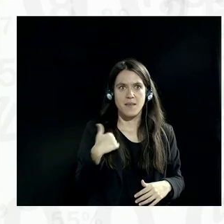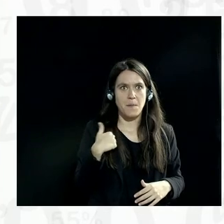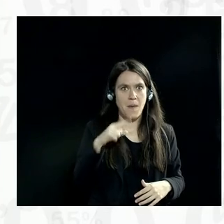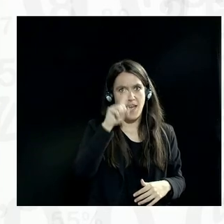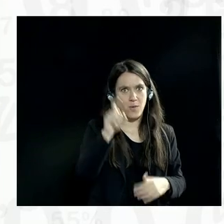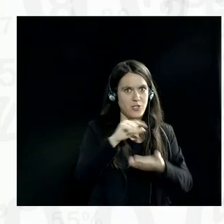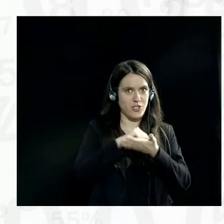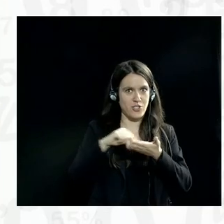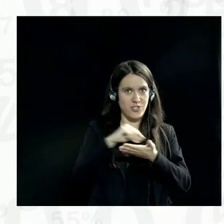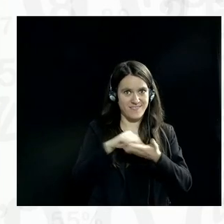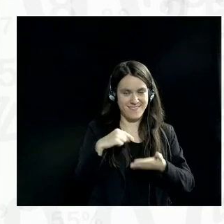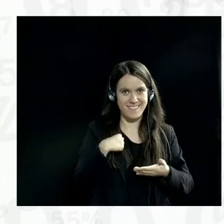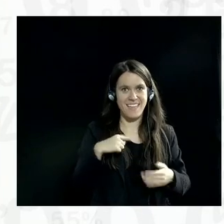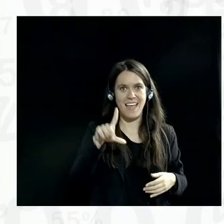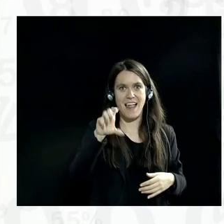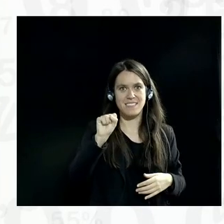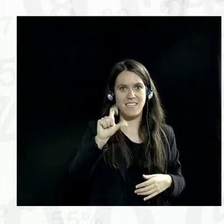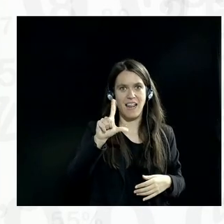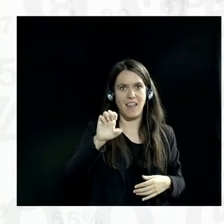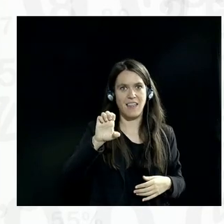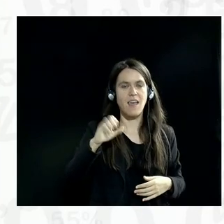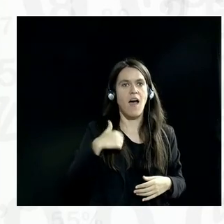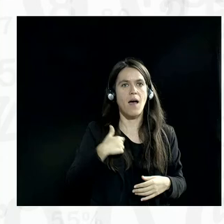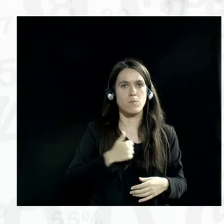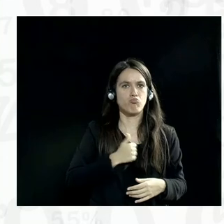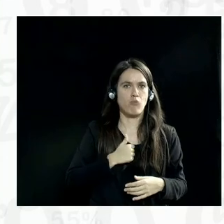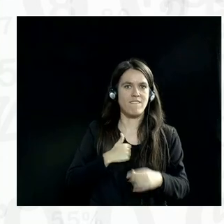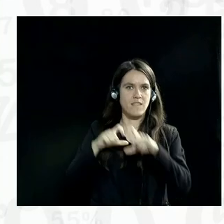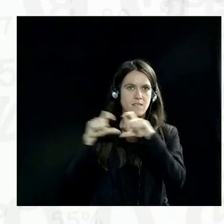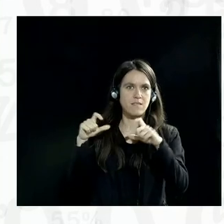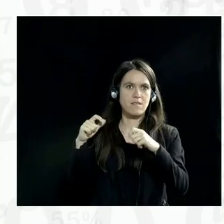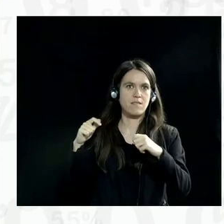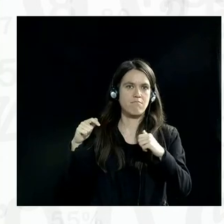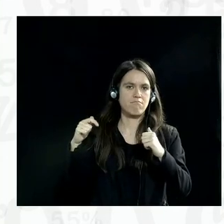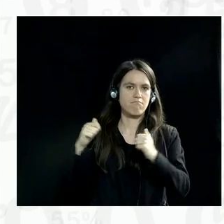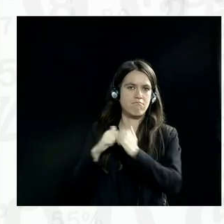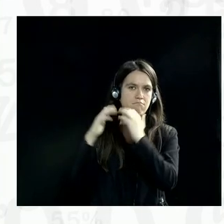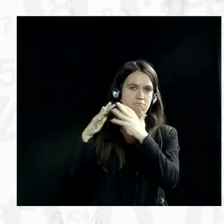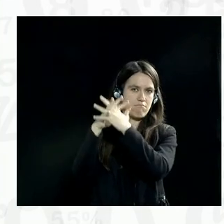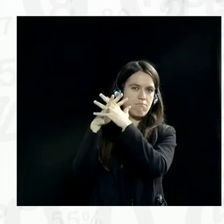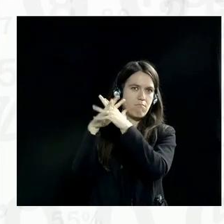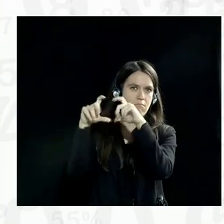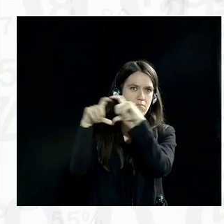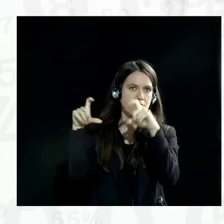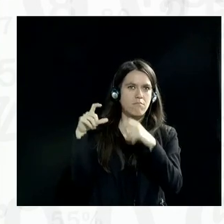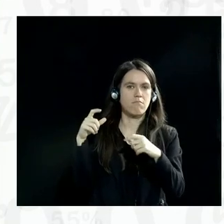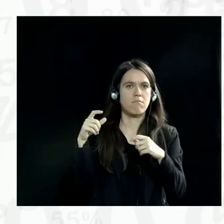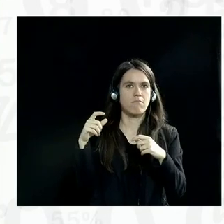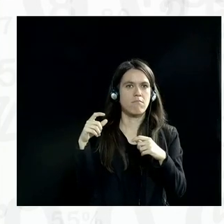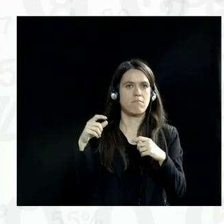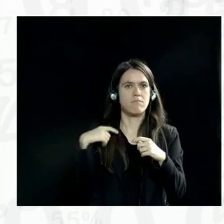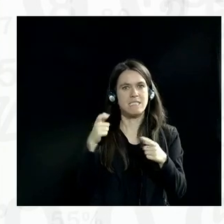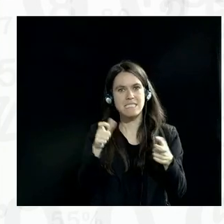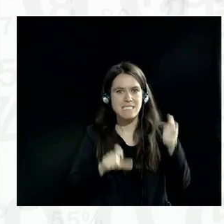is Leslie McIntosh, and I am in the private sector. I started a company called Repeda, which analyzes scientific manuscripts for